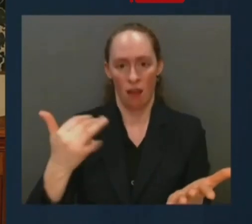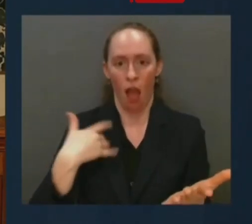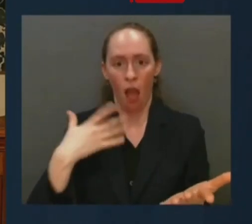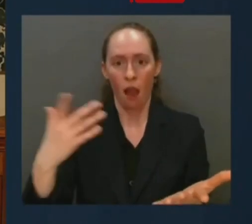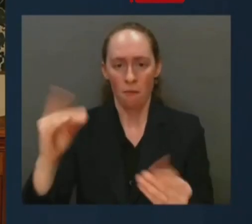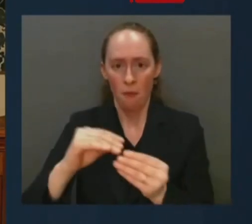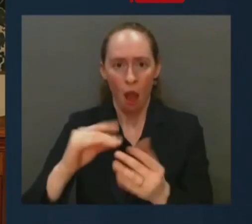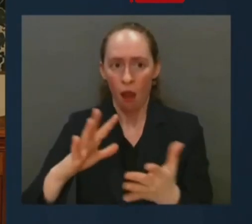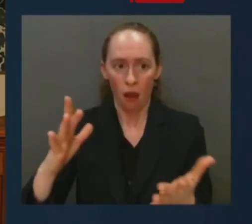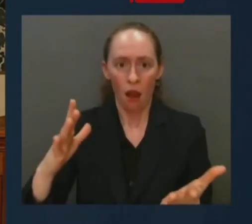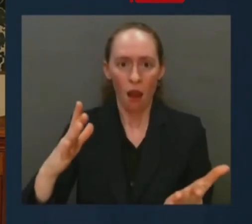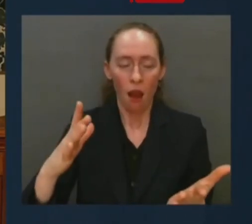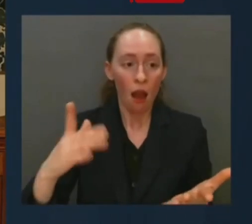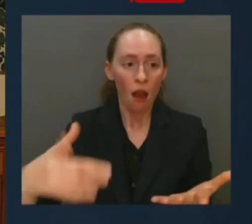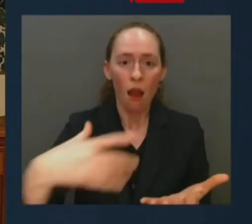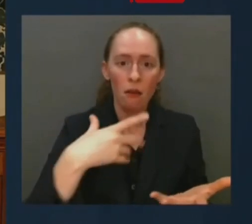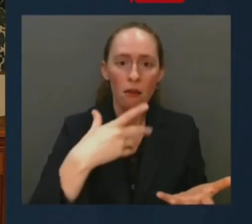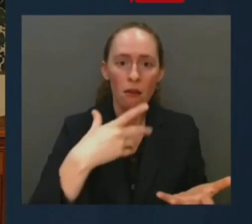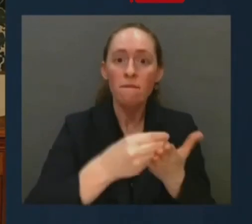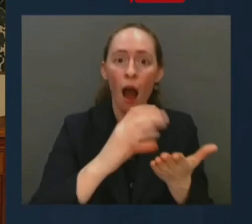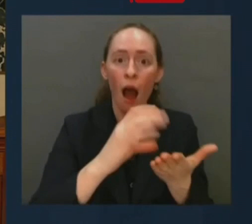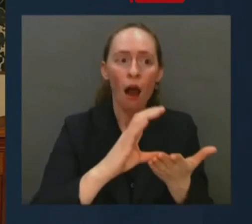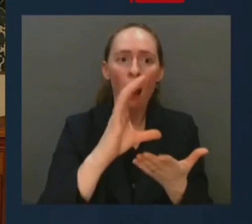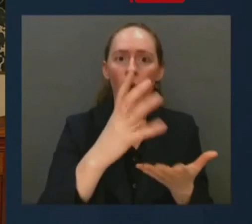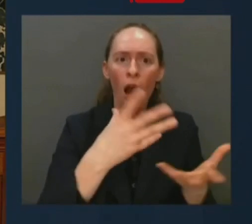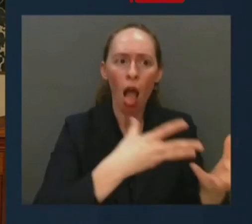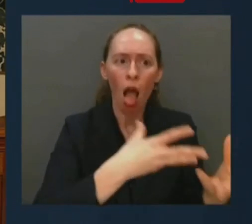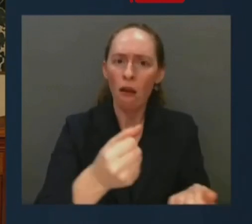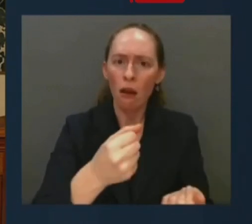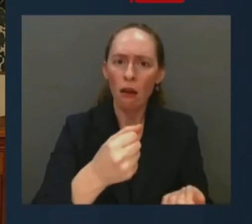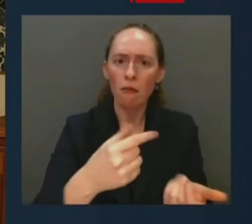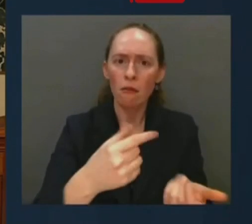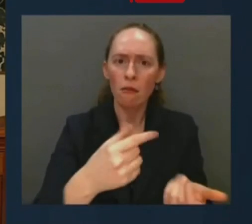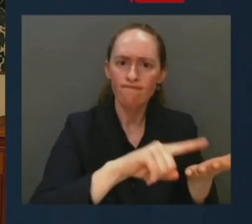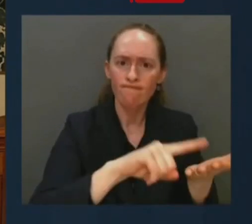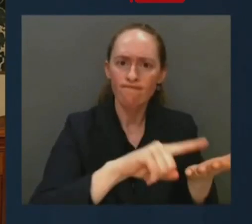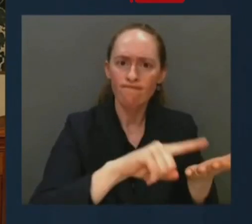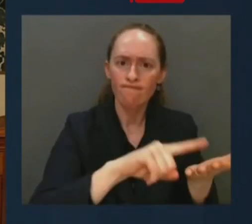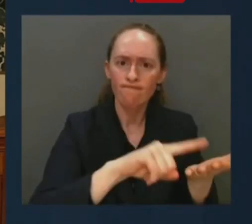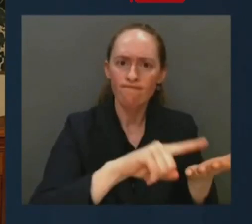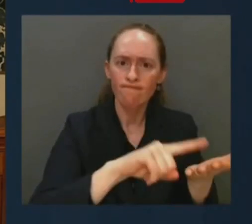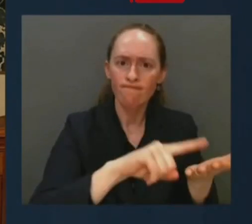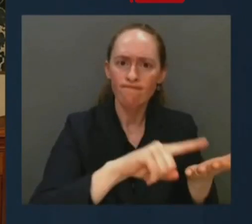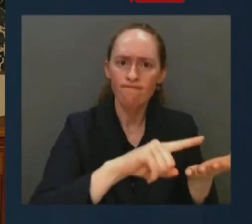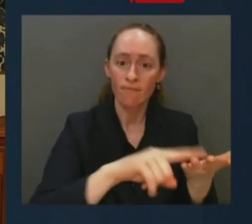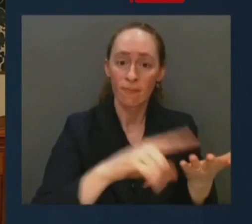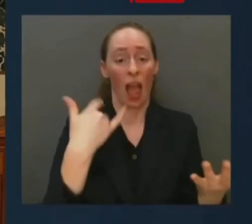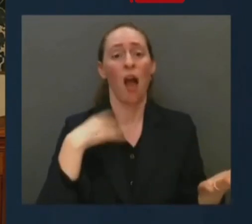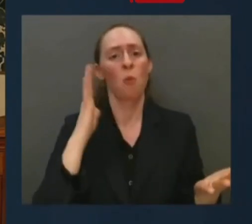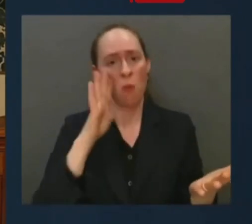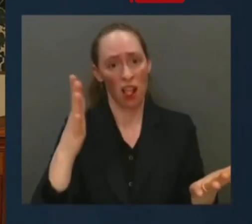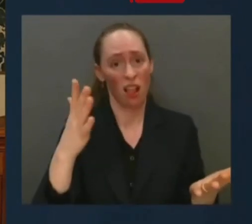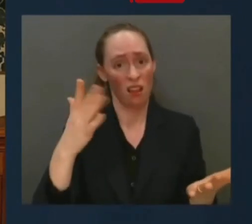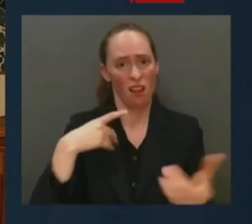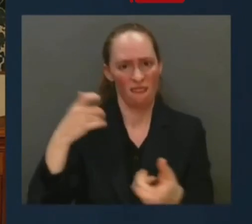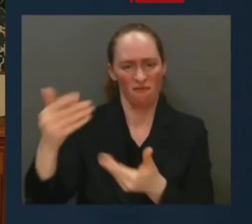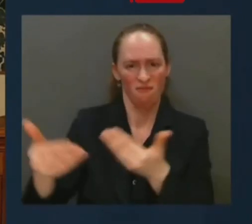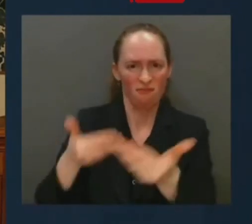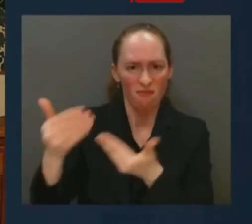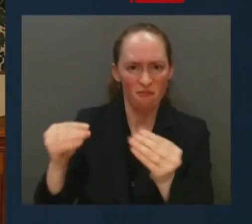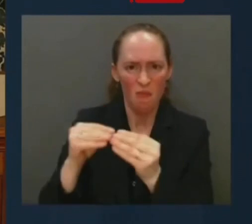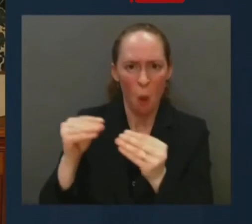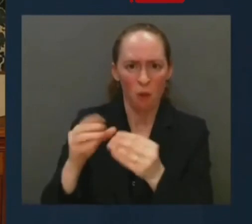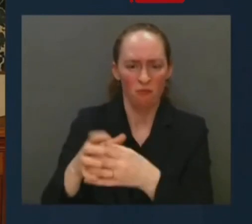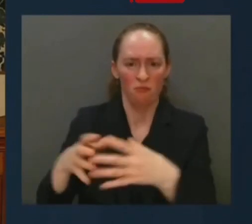double the statute of limitations on these crimes, and crack down on identity of criminal syndicates stealing billions of dollars,